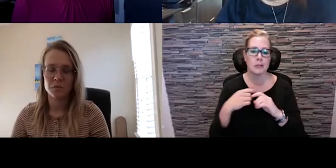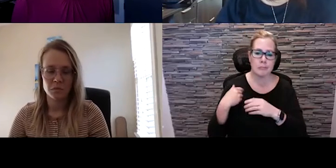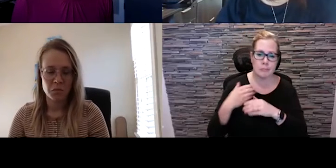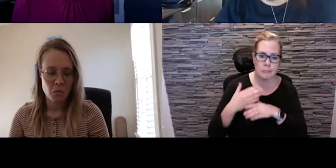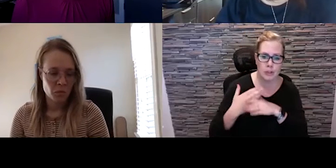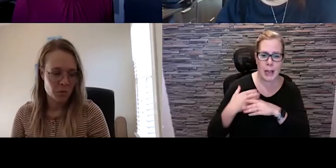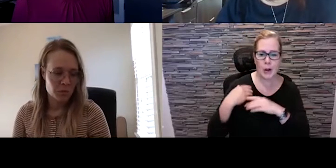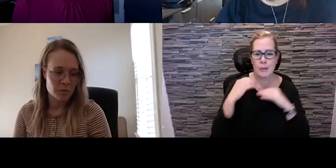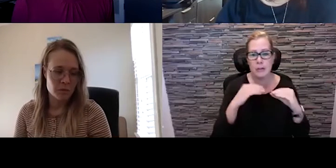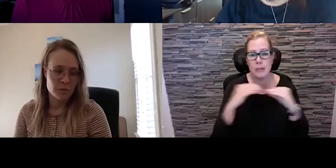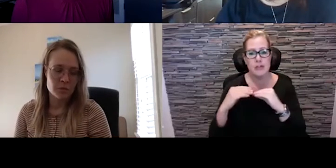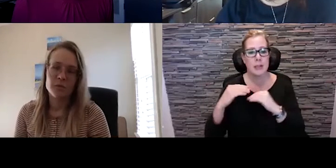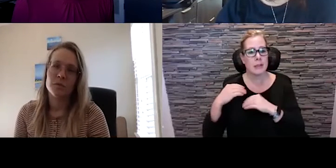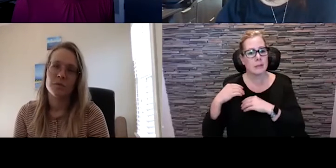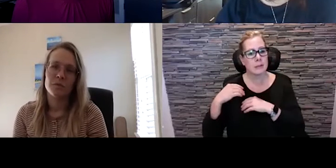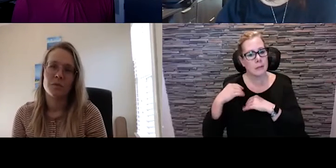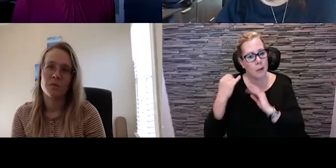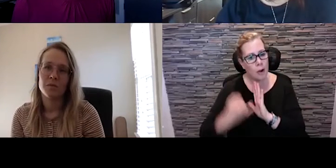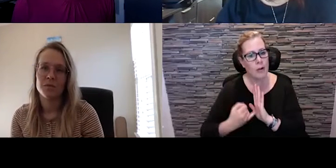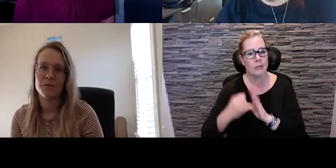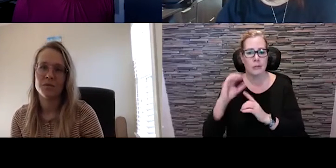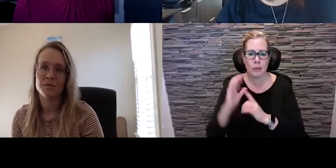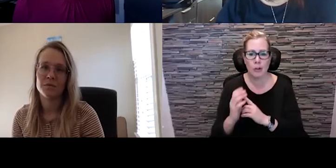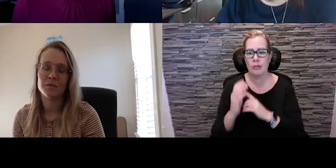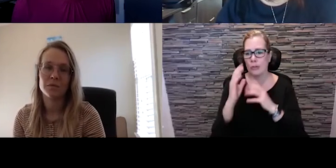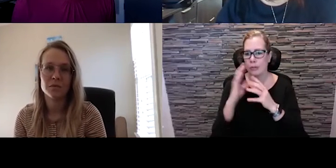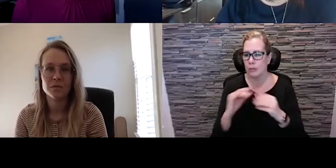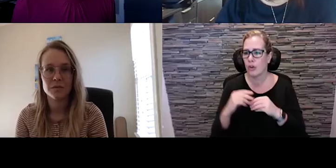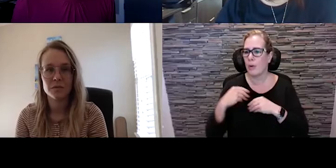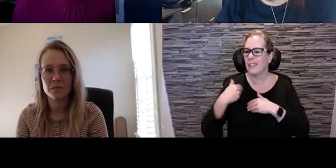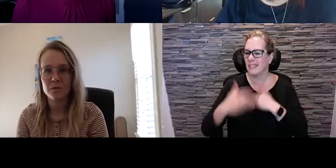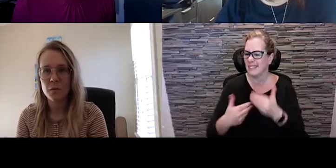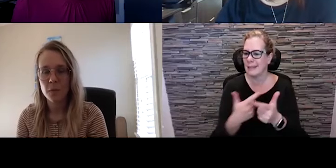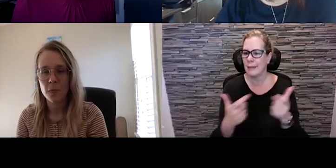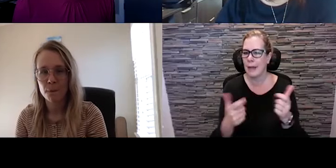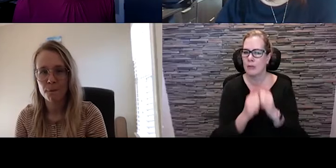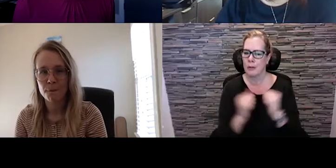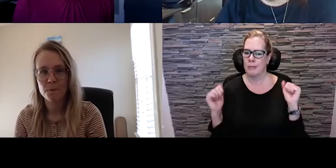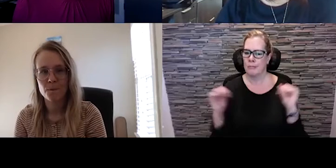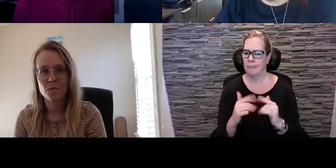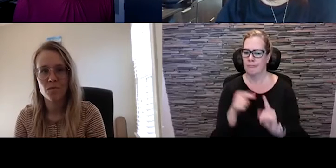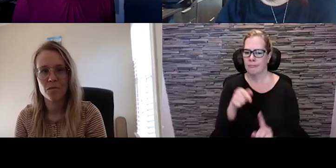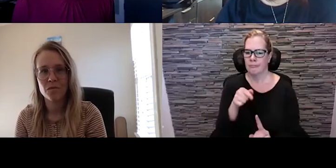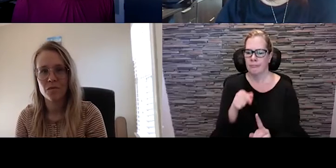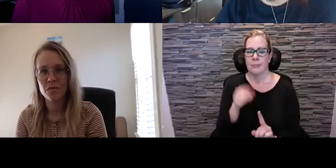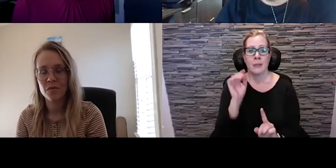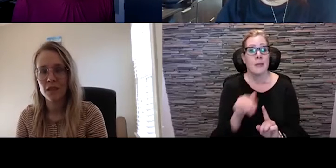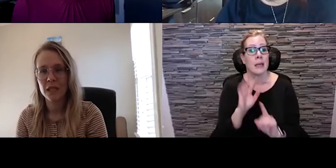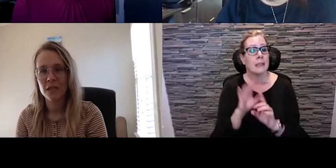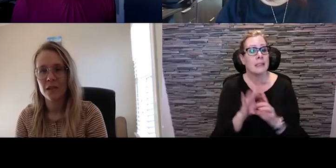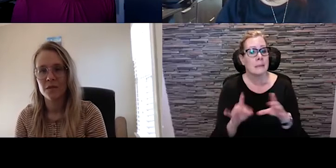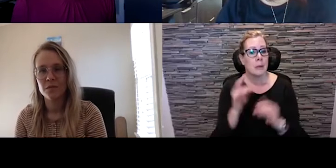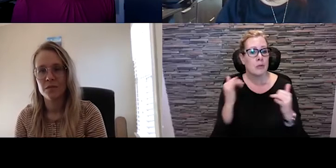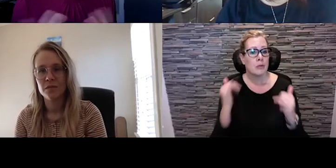share their arts and their culture and their stories. And in that spirit of building community, we welcome everyone here today.